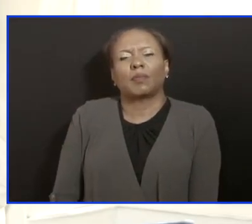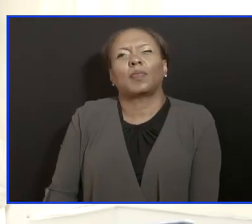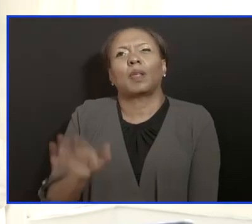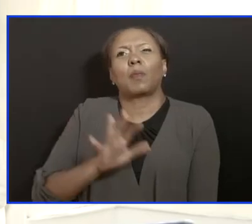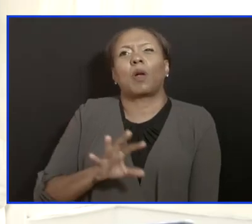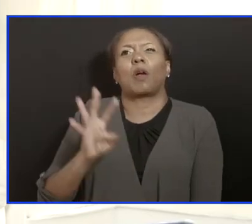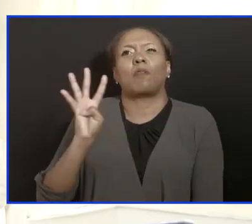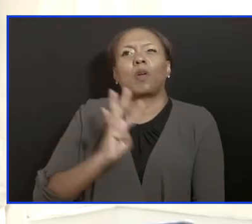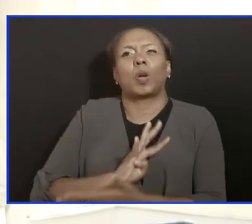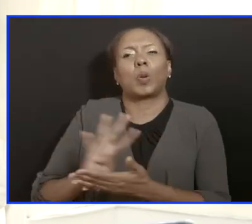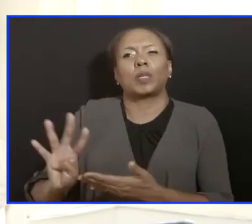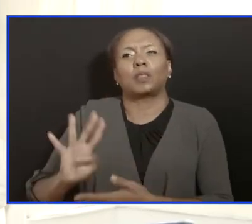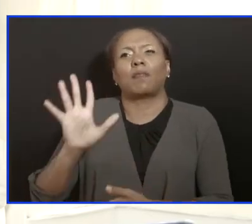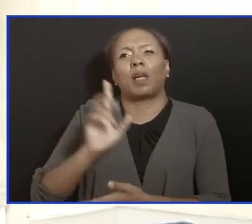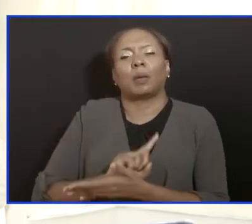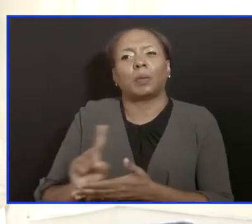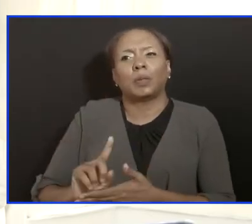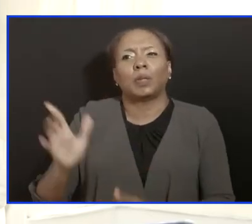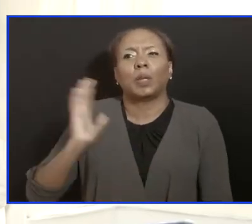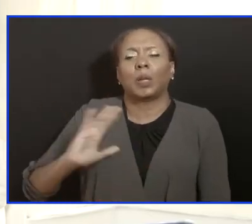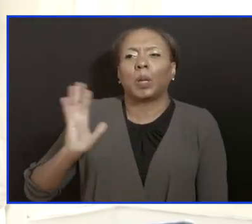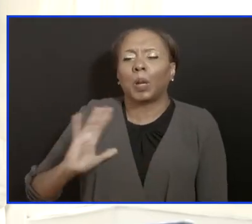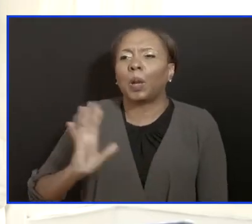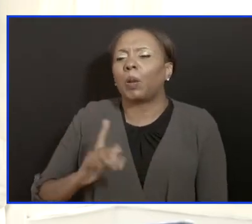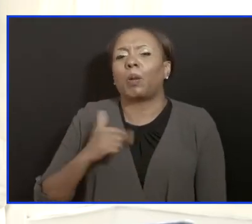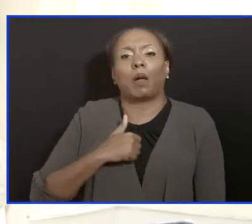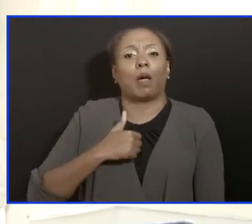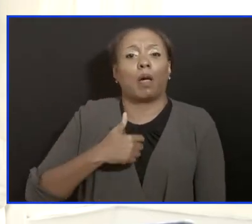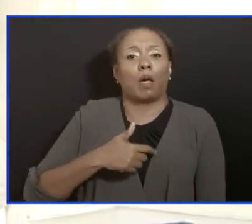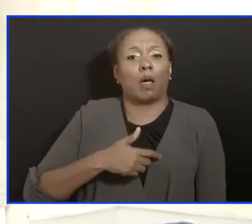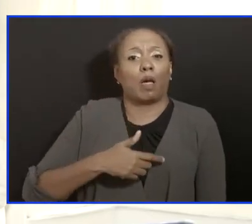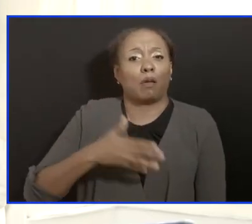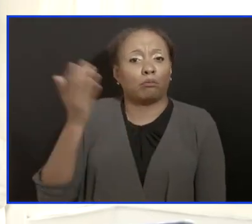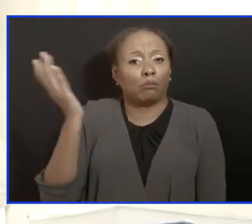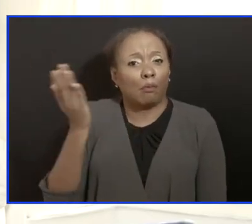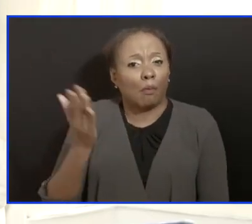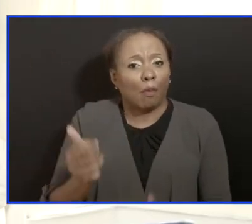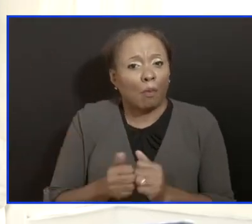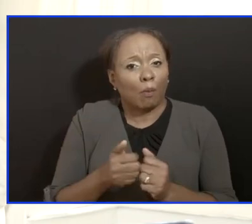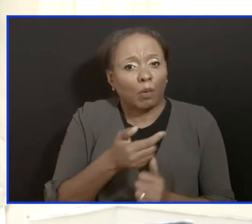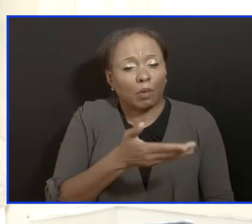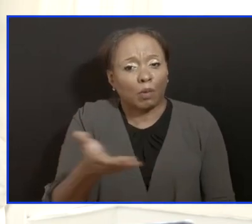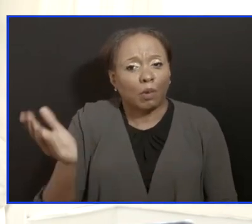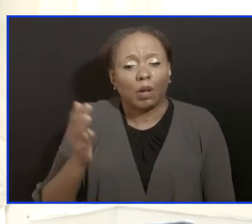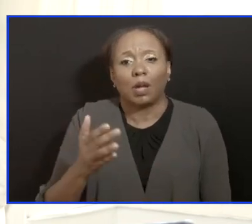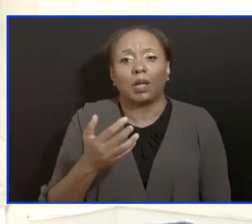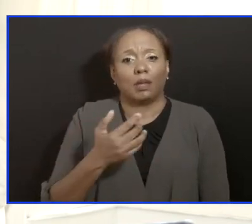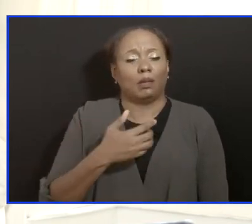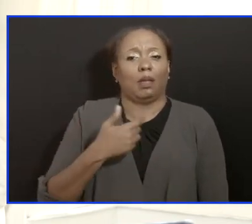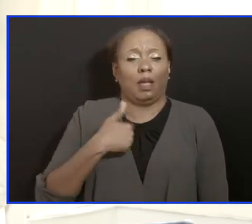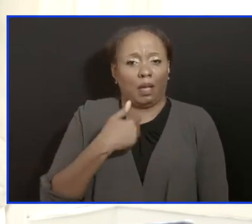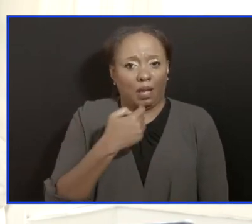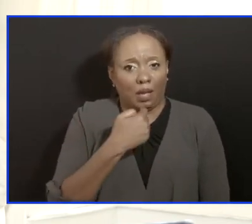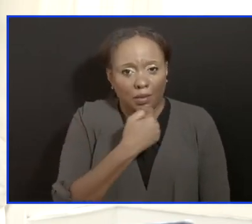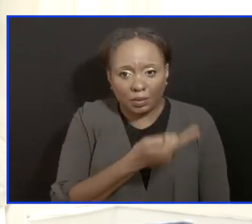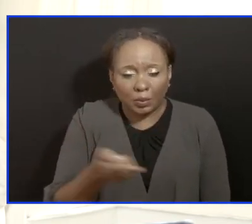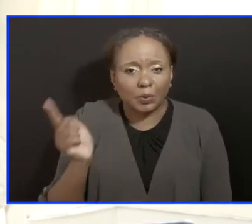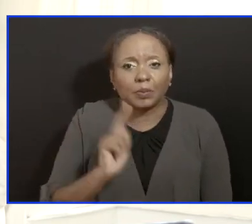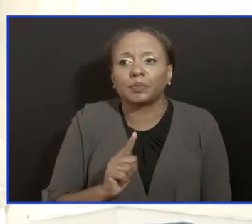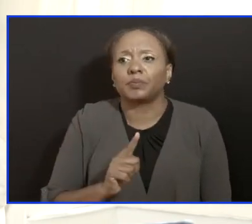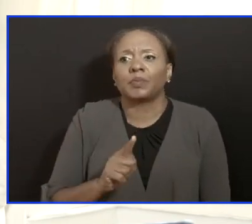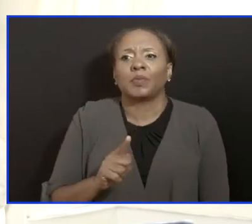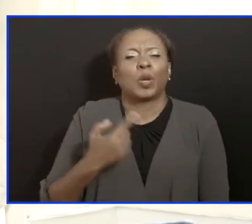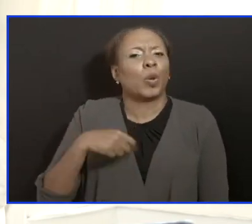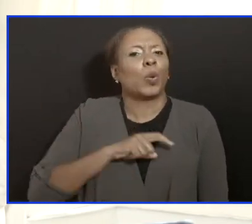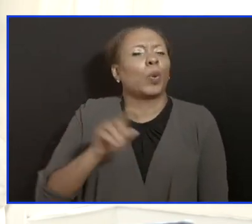weeks ago and said we were going through a storm. And certainly we are there in the midst of the storm. But I want to encourage all Barbadians who listen to me today